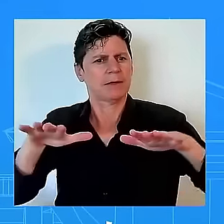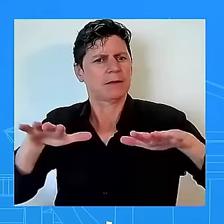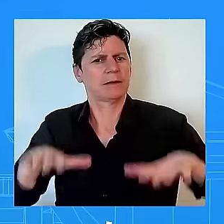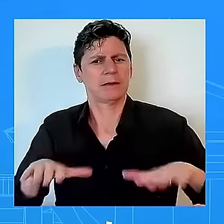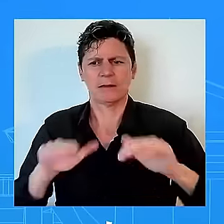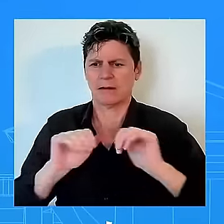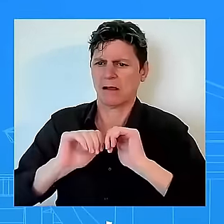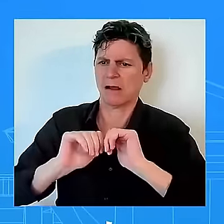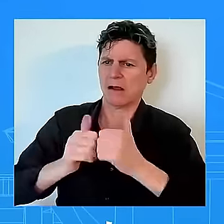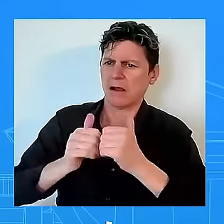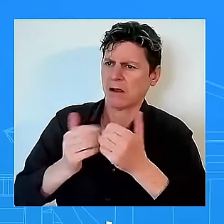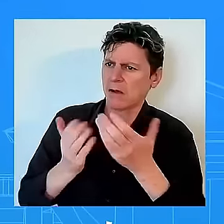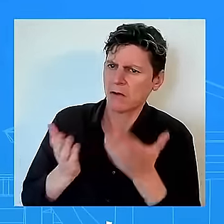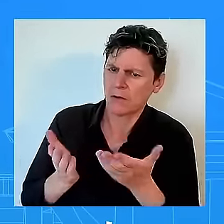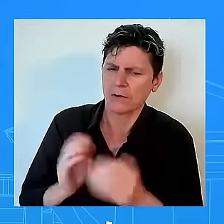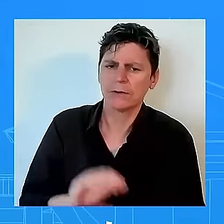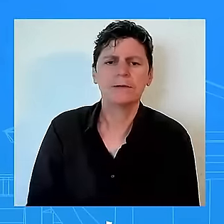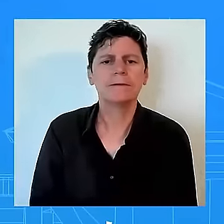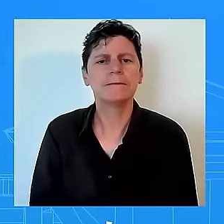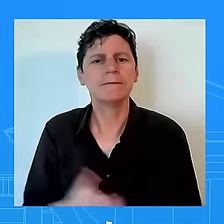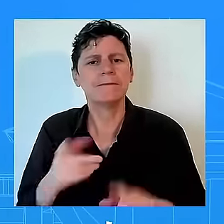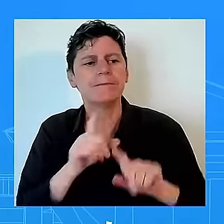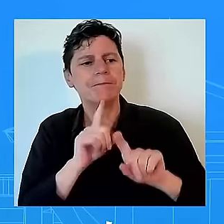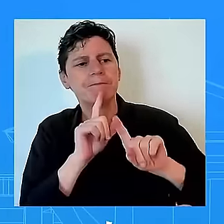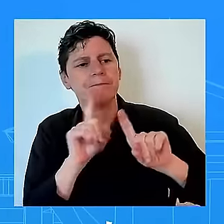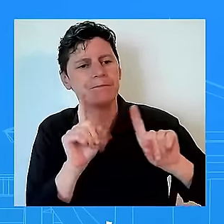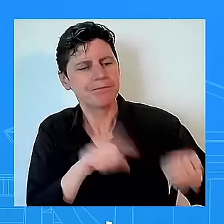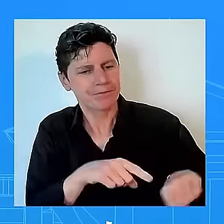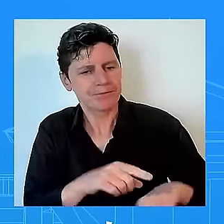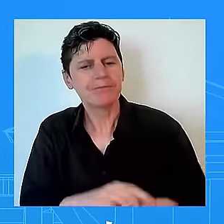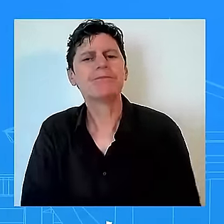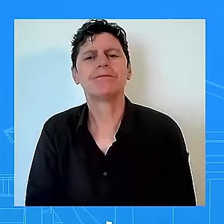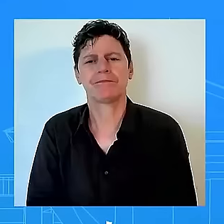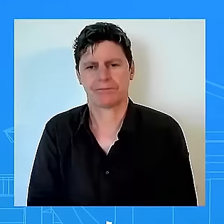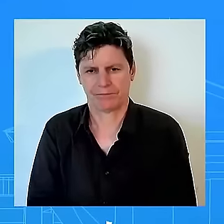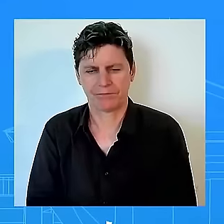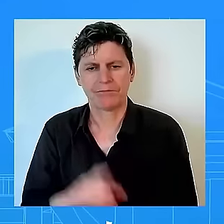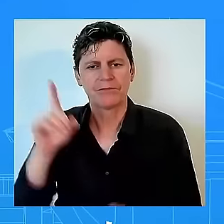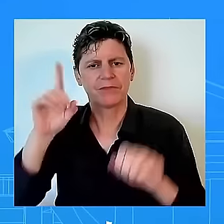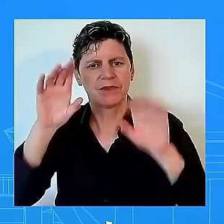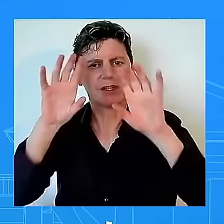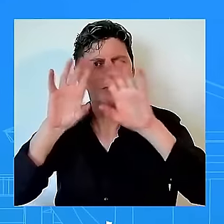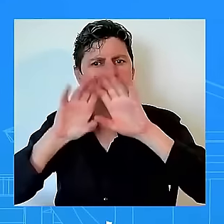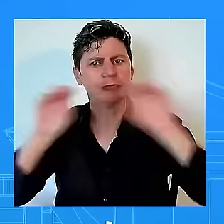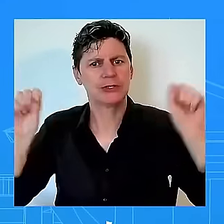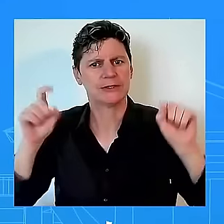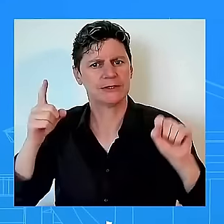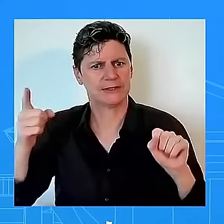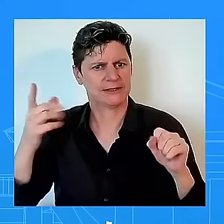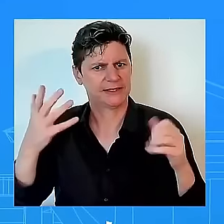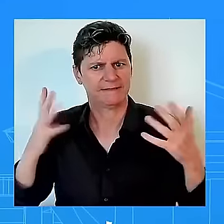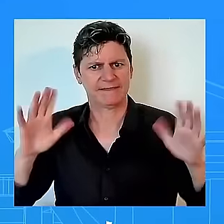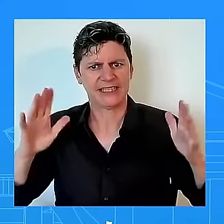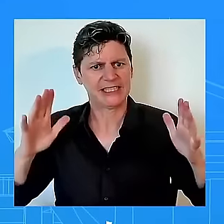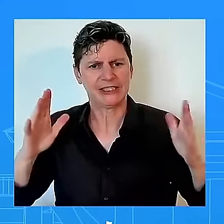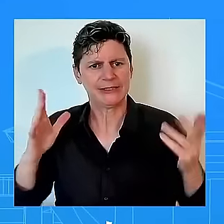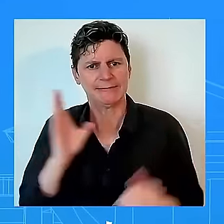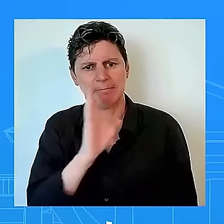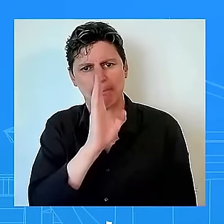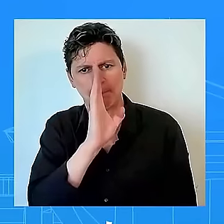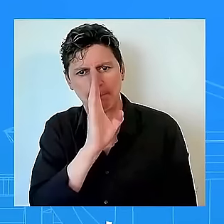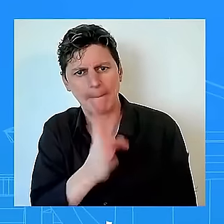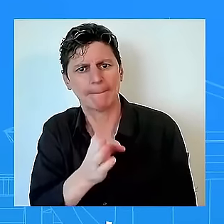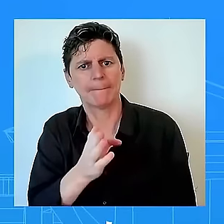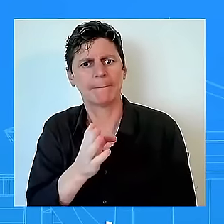the president has been very clear in the past couple of days speaking to this directly himself uh what we've seen in springfield ohio